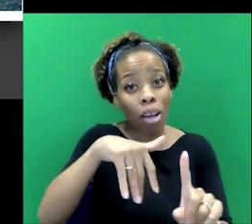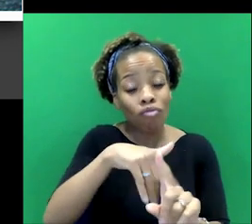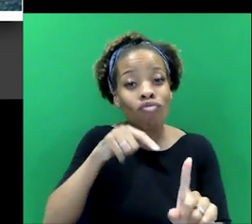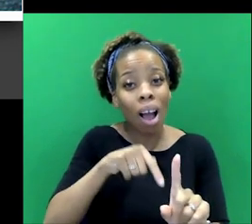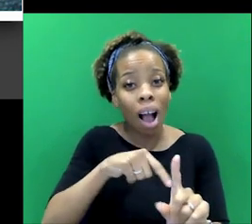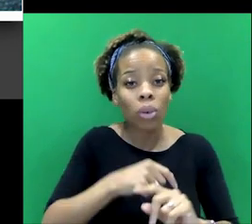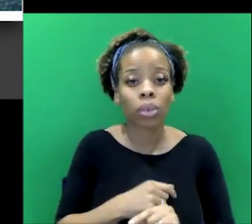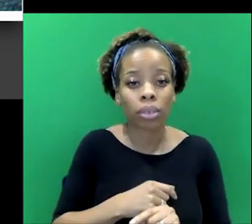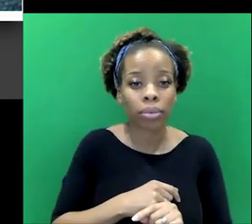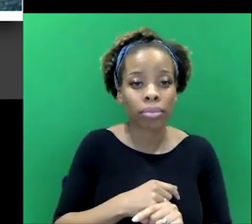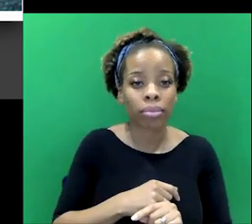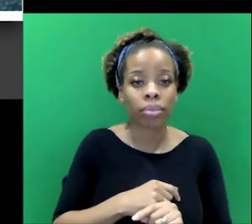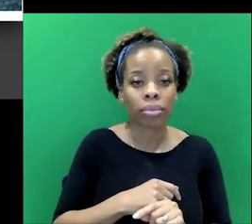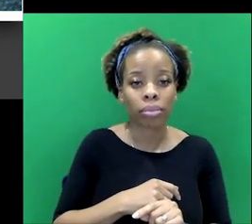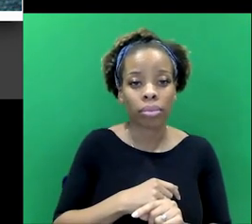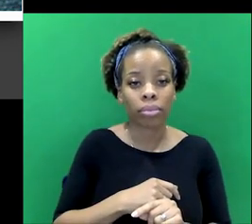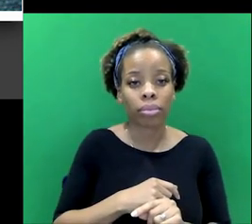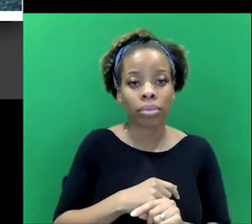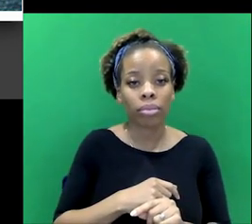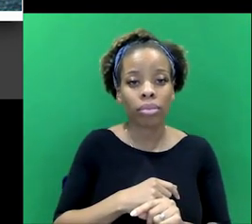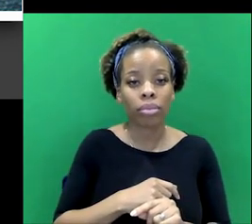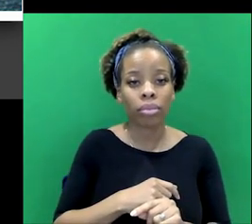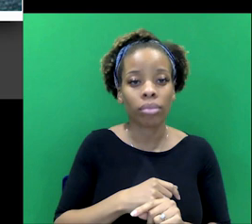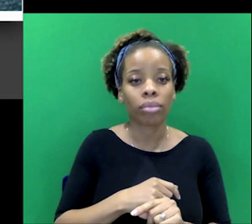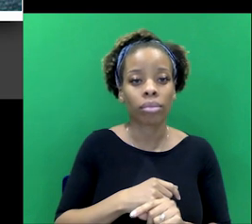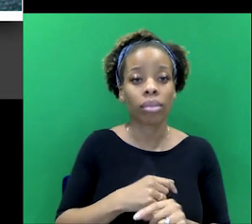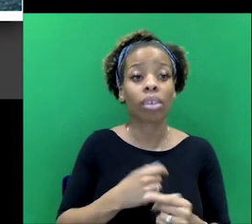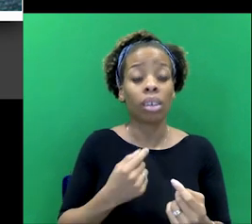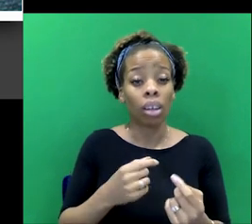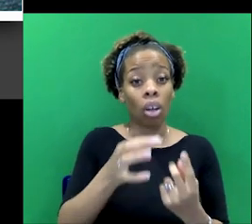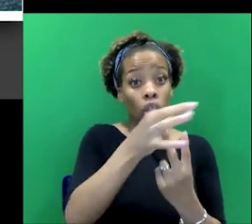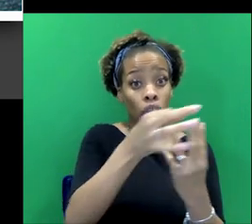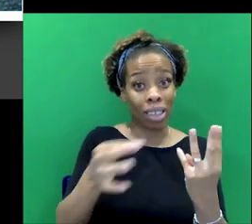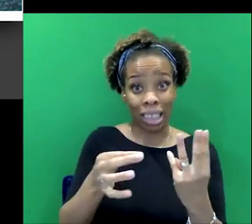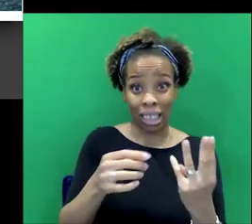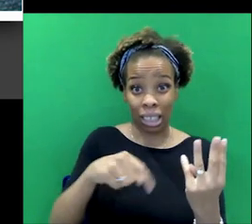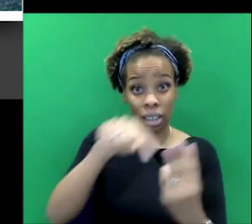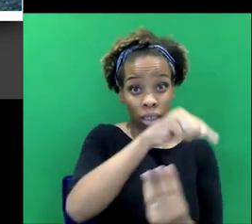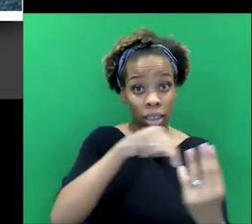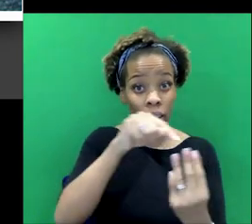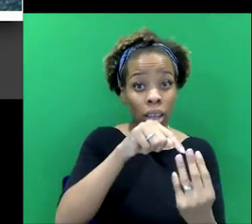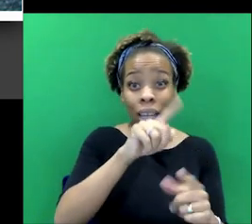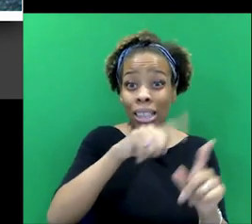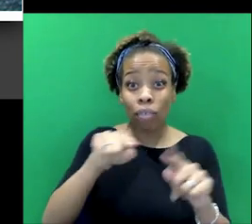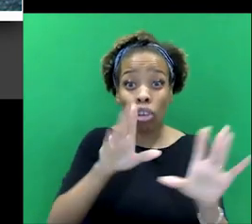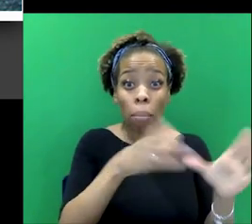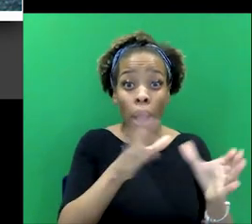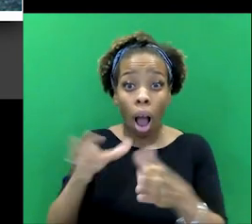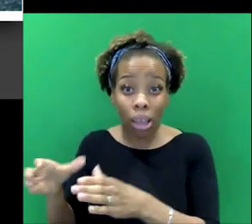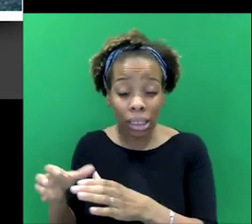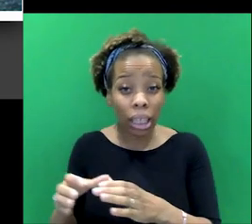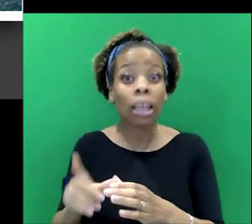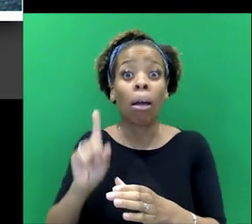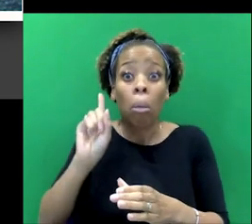And then the third MP is Shapurji Sakladwala, who was for the Communist Party of Britain. So these three